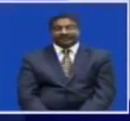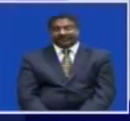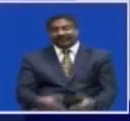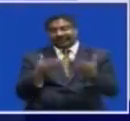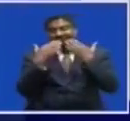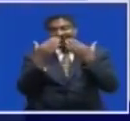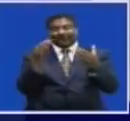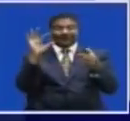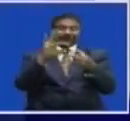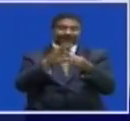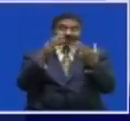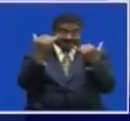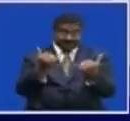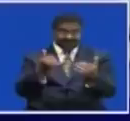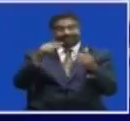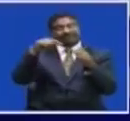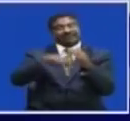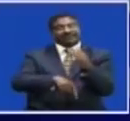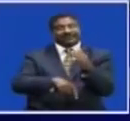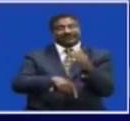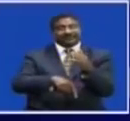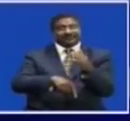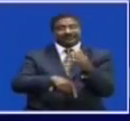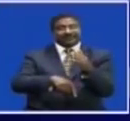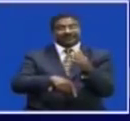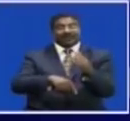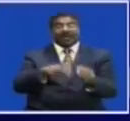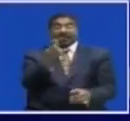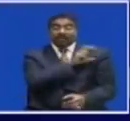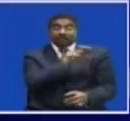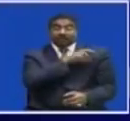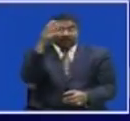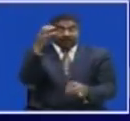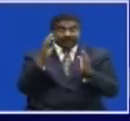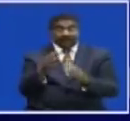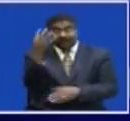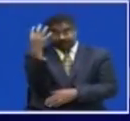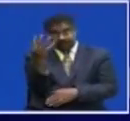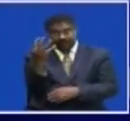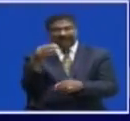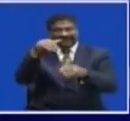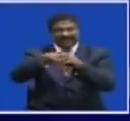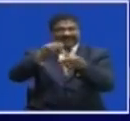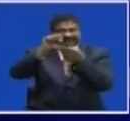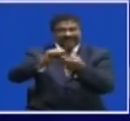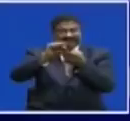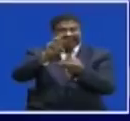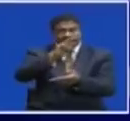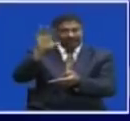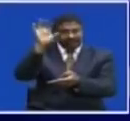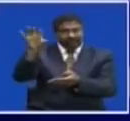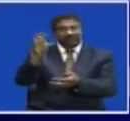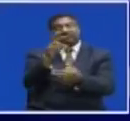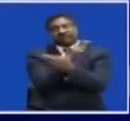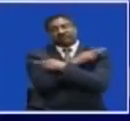Thank you for joining us on all the news in detail Four police officers in Sesheke District of Western Province Have been